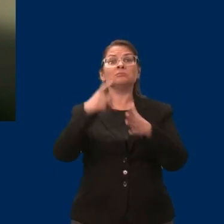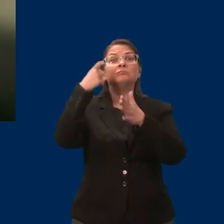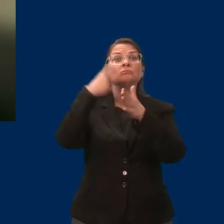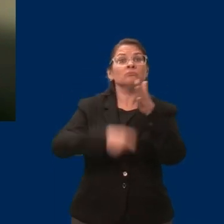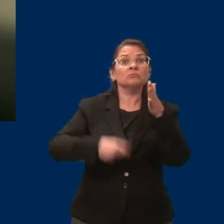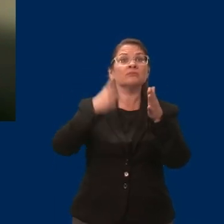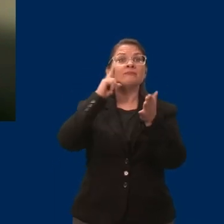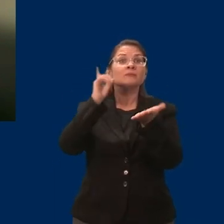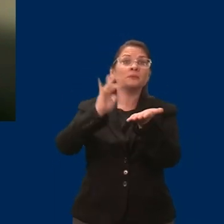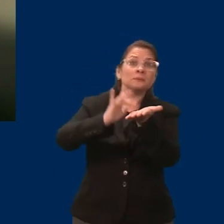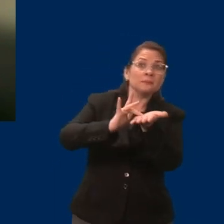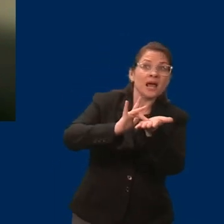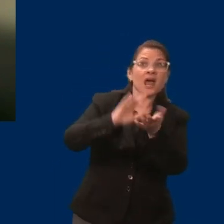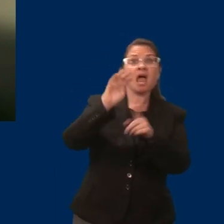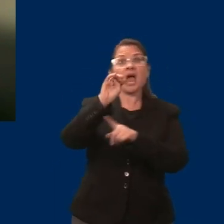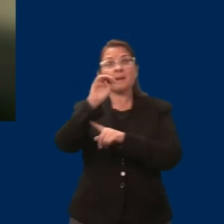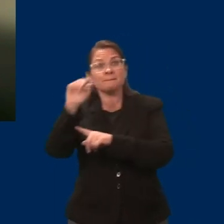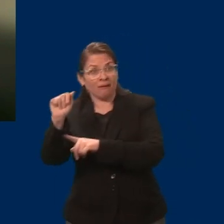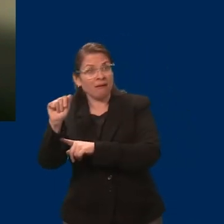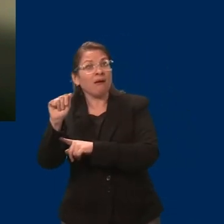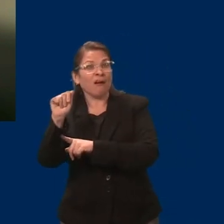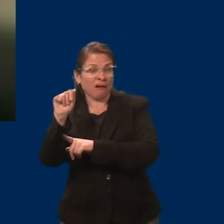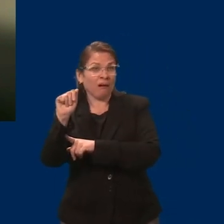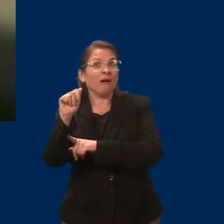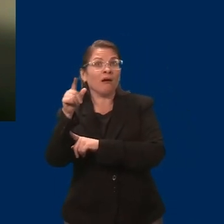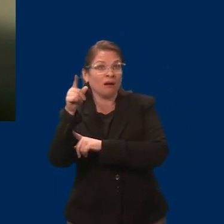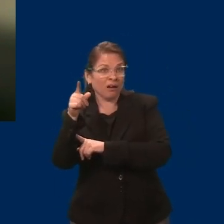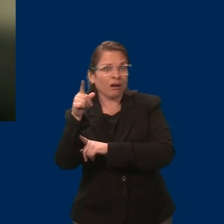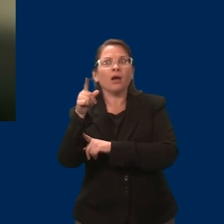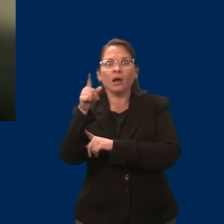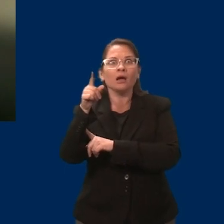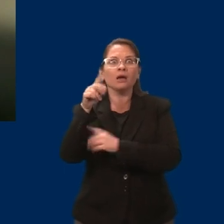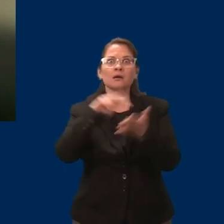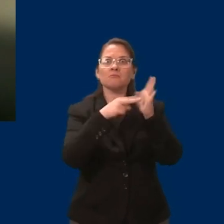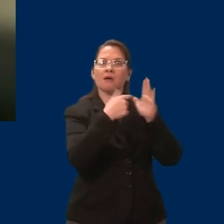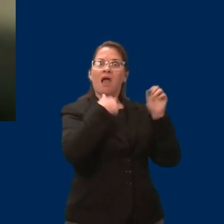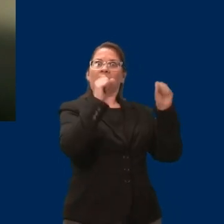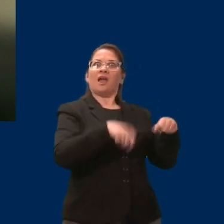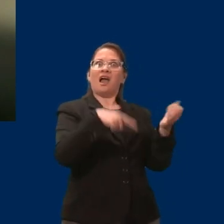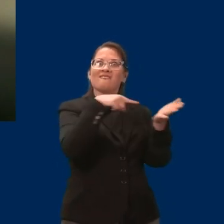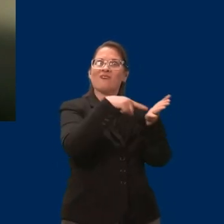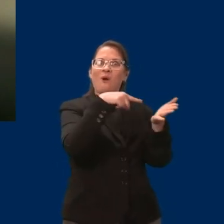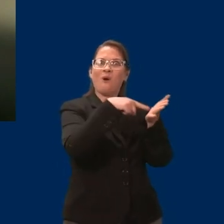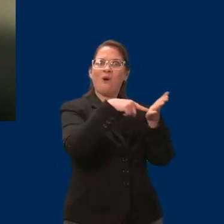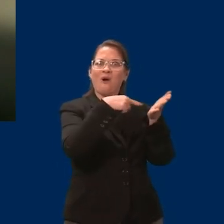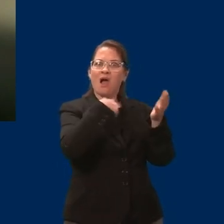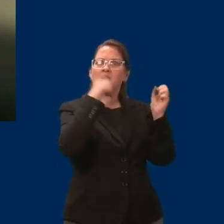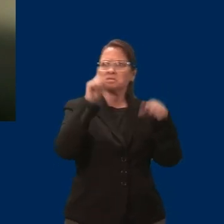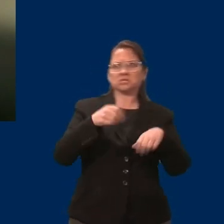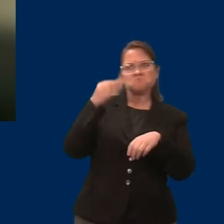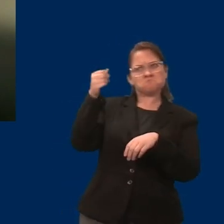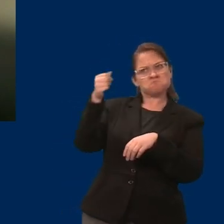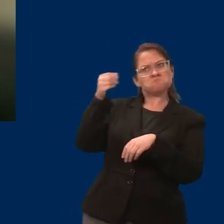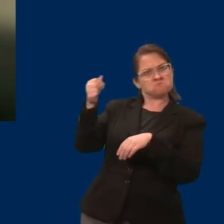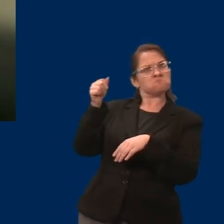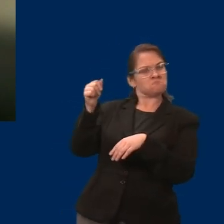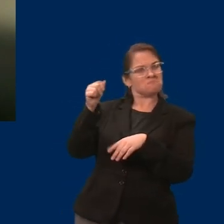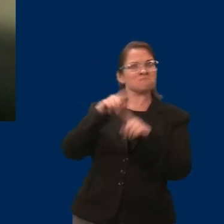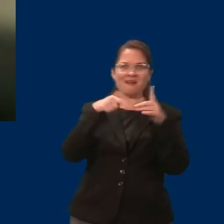this means that every year, my purchasing power decreases, and yet I still have this commitment to pay if I want to remain stable.